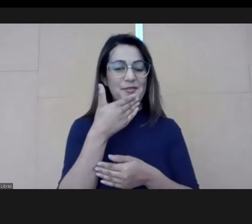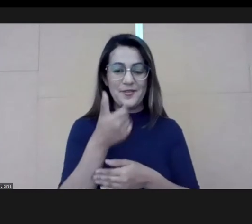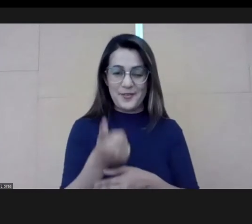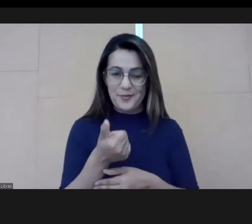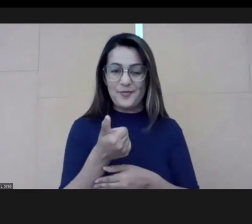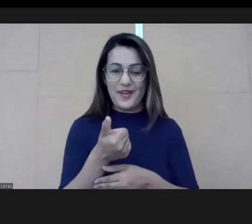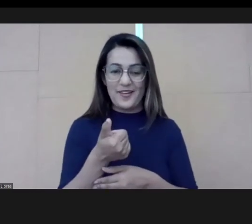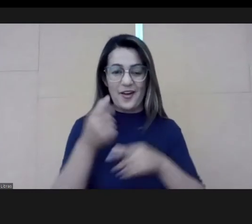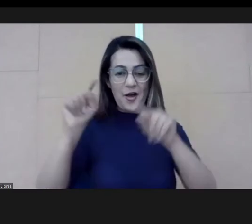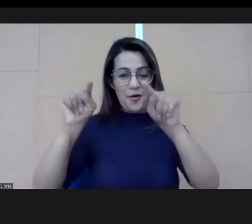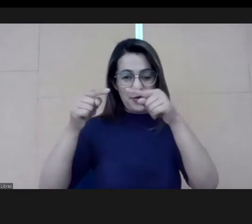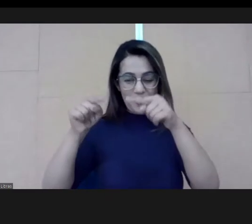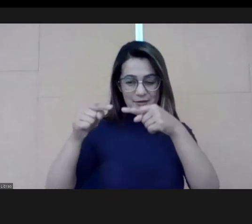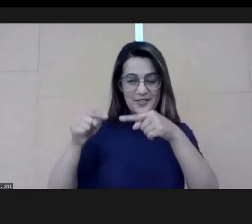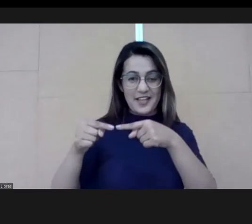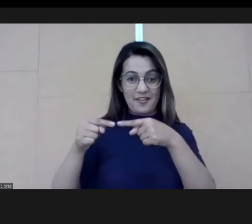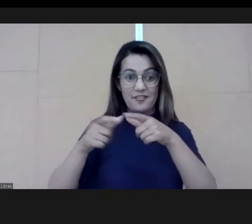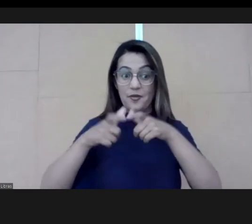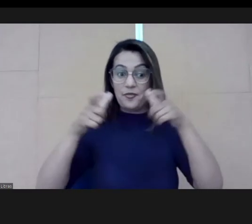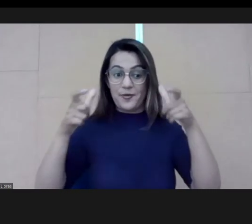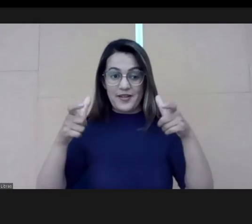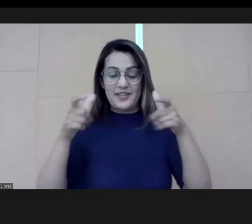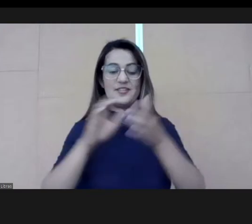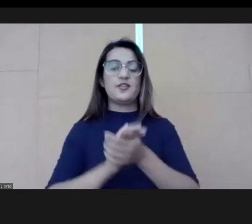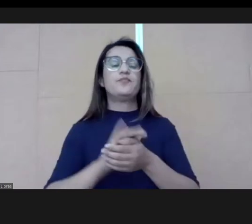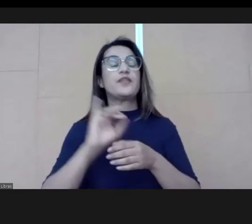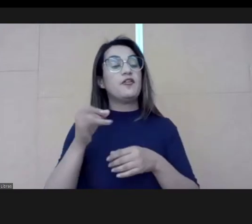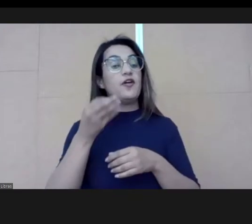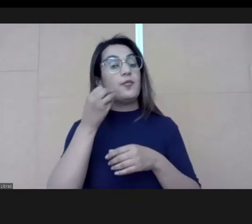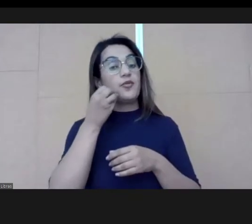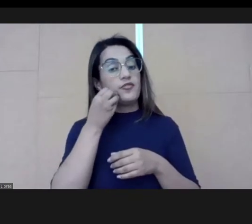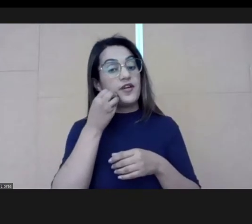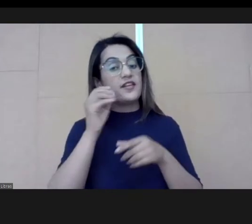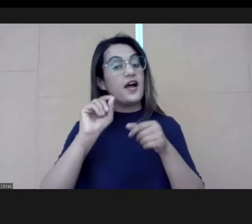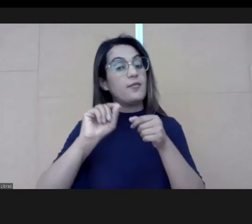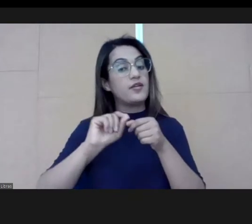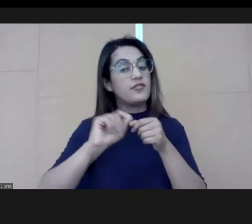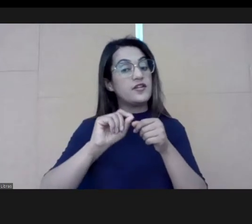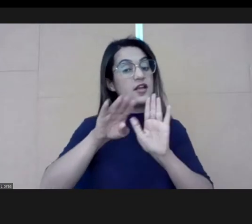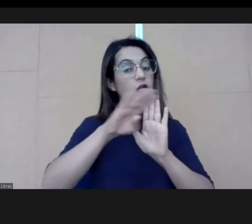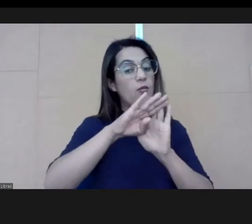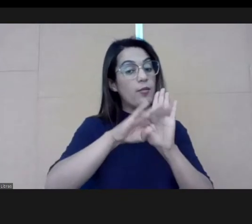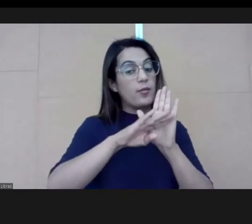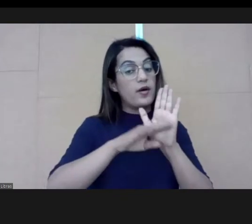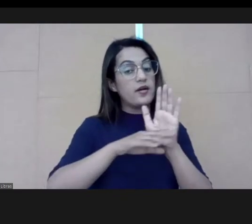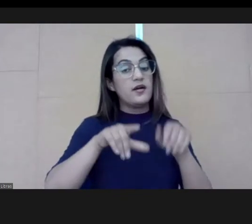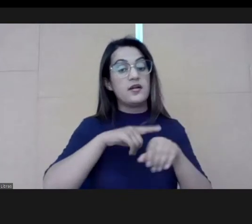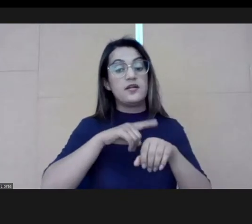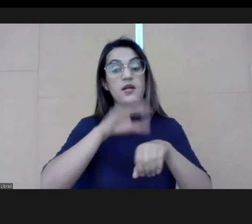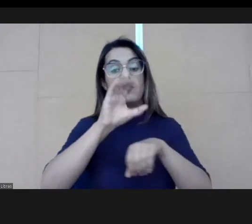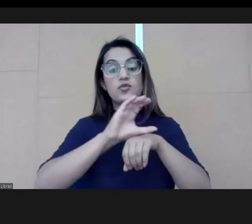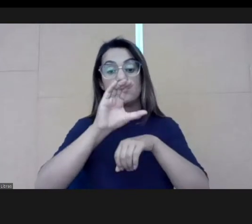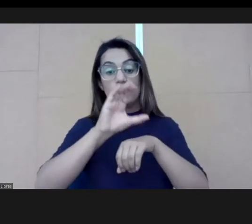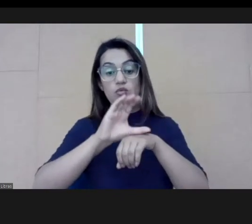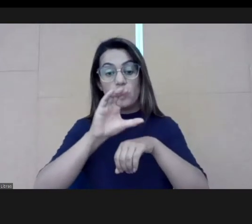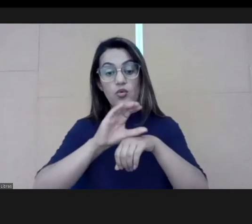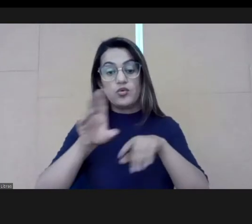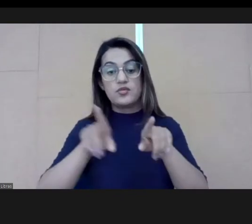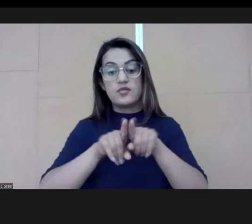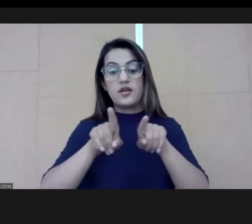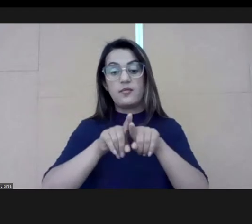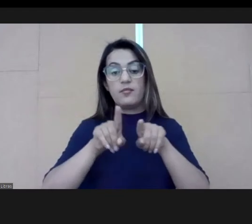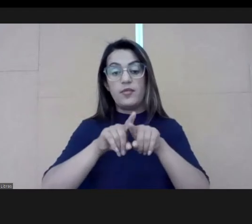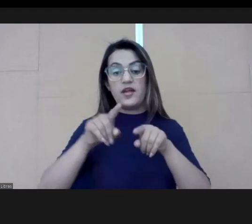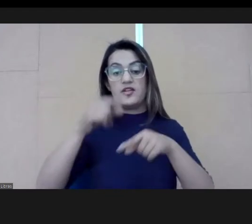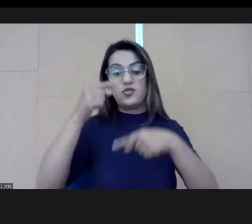It was much better than I expected. I would like to take advantage to make a propaganda. I have a course